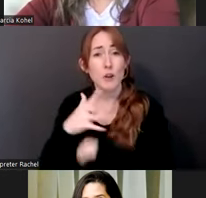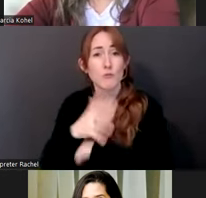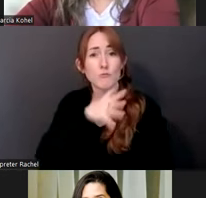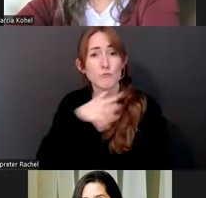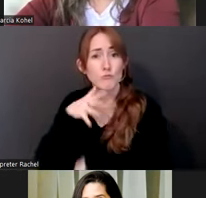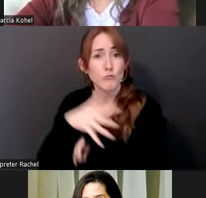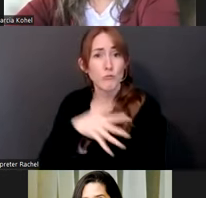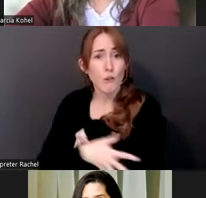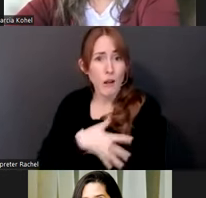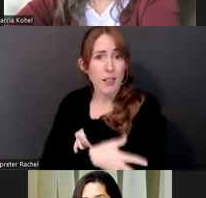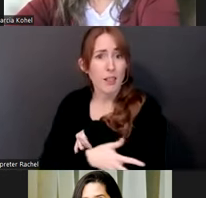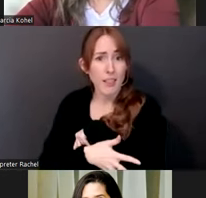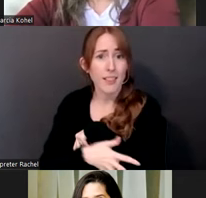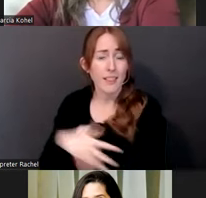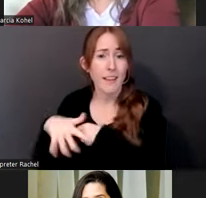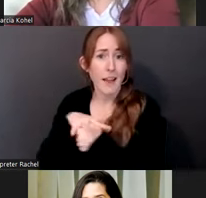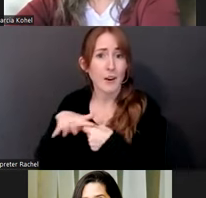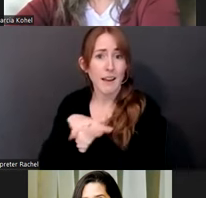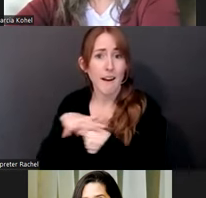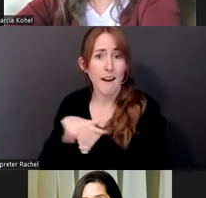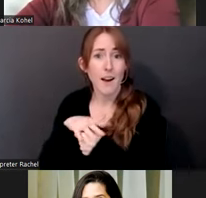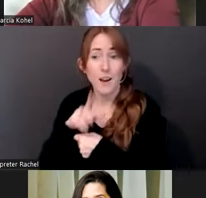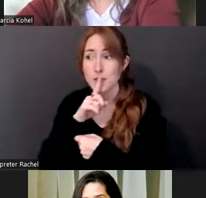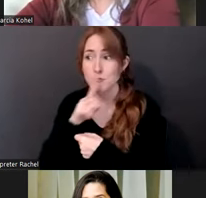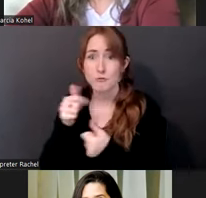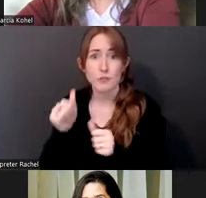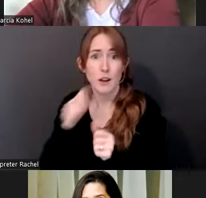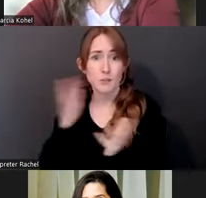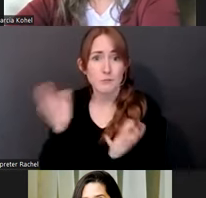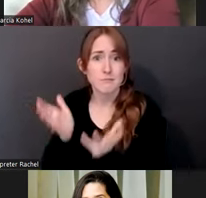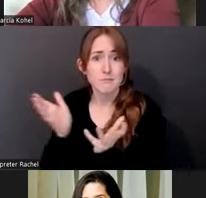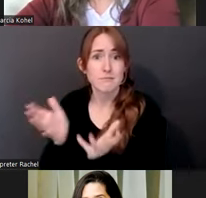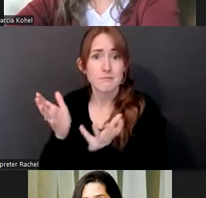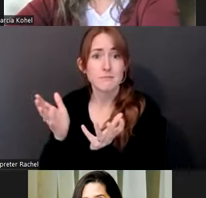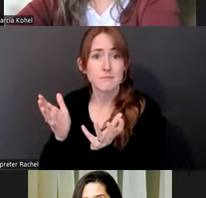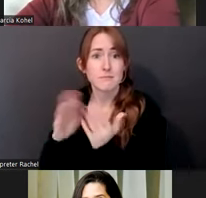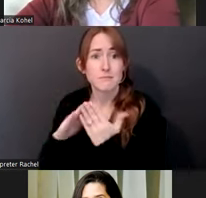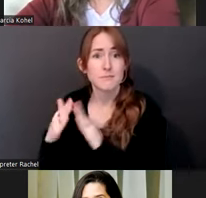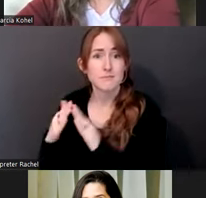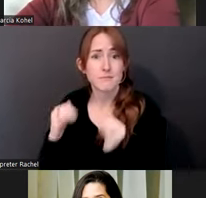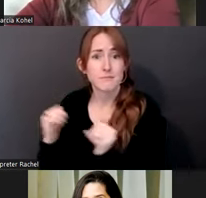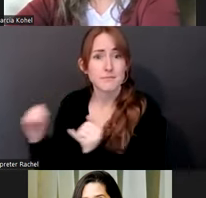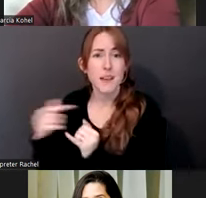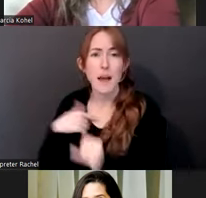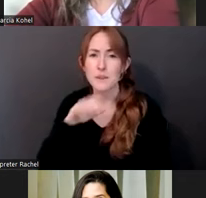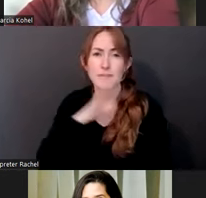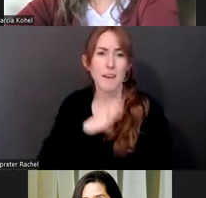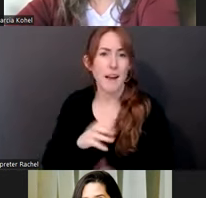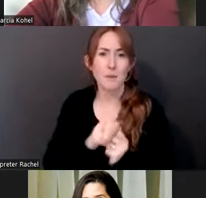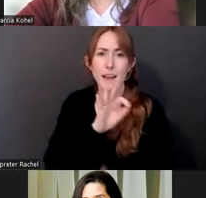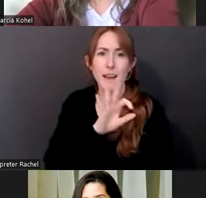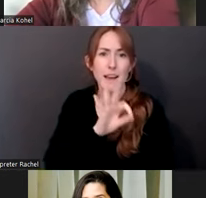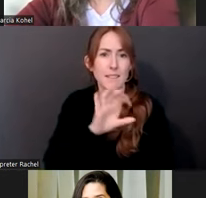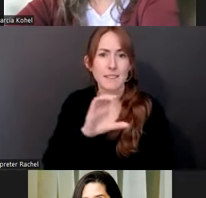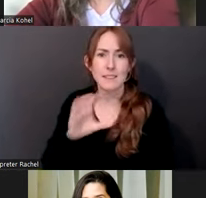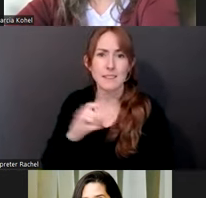really lifting up individuals in the community, I was totally fine with the FCC coming by and telling me to turn it off and then having